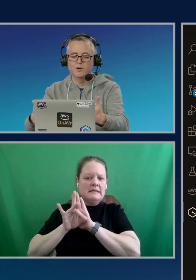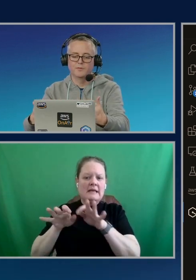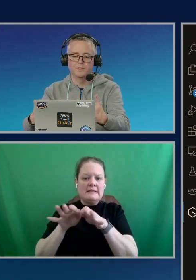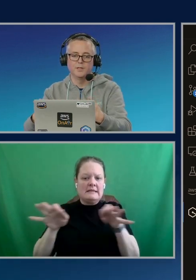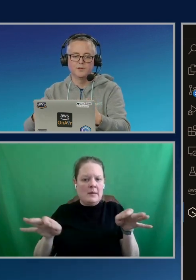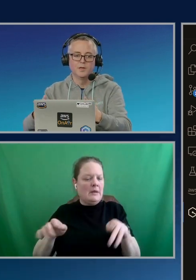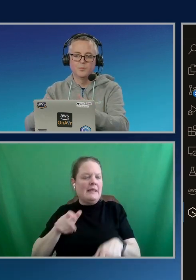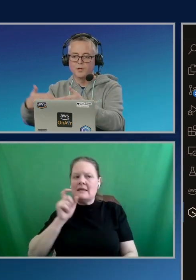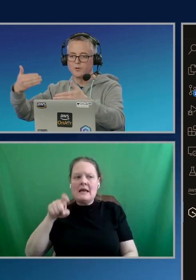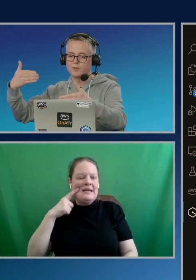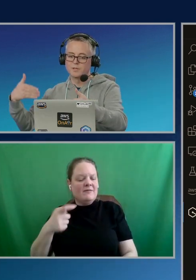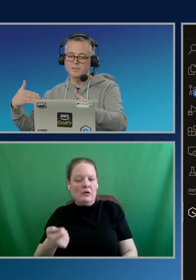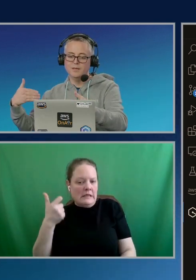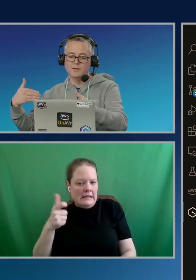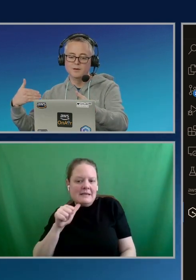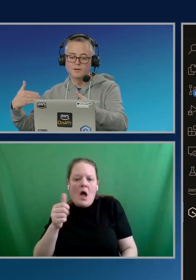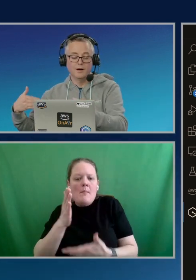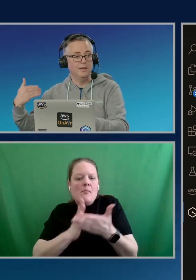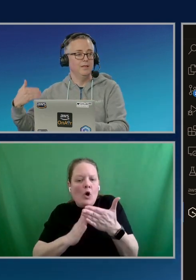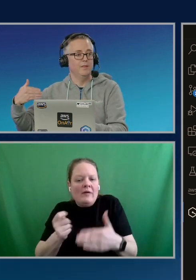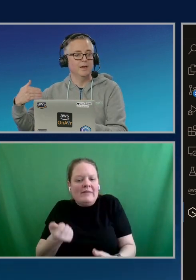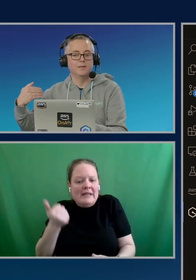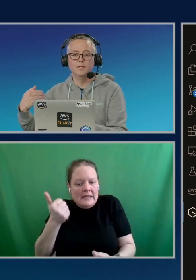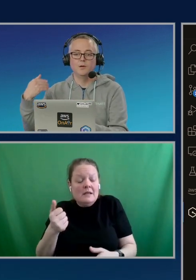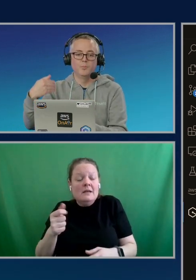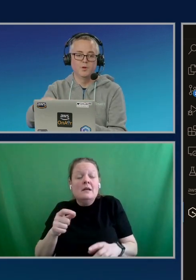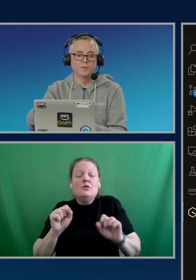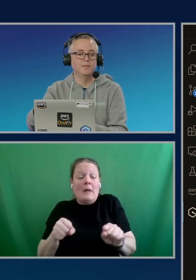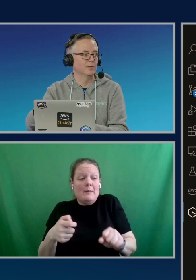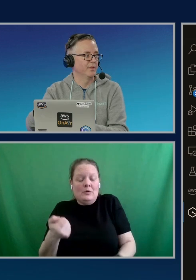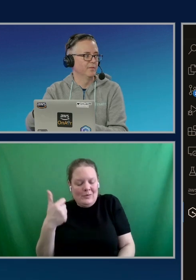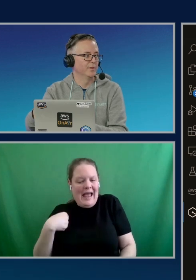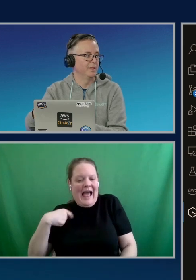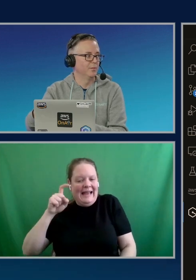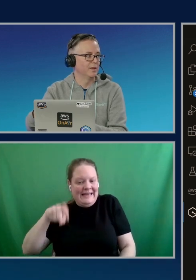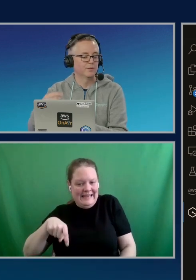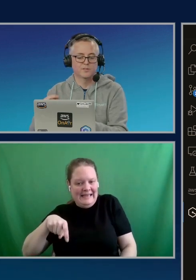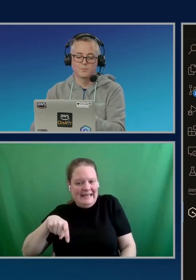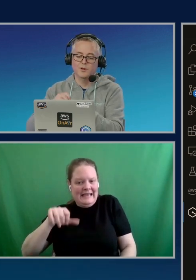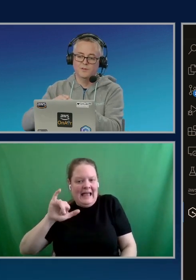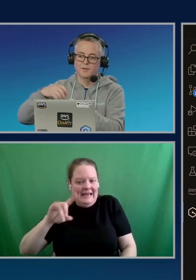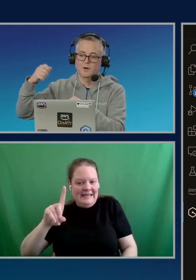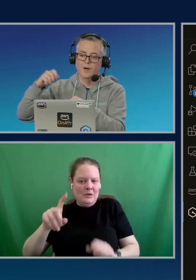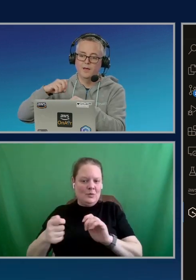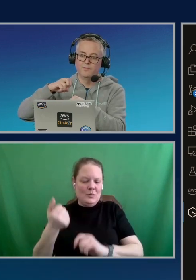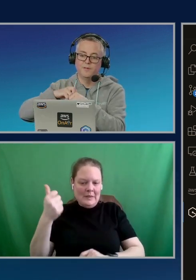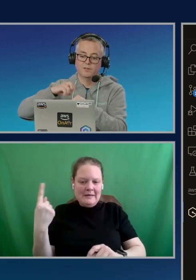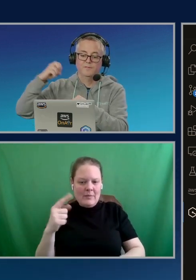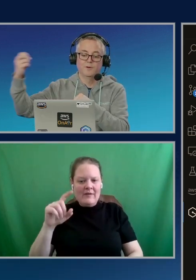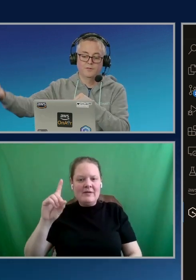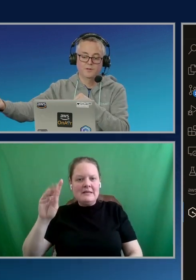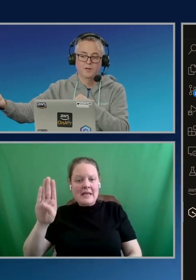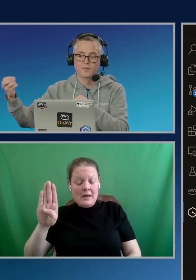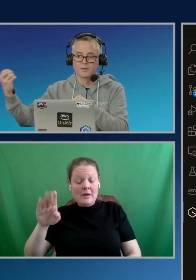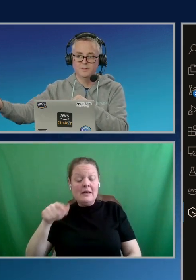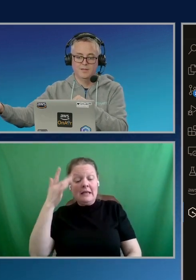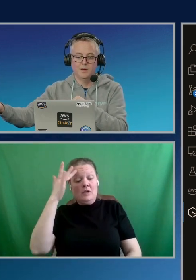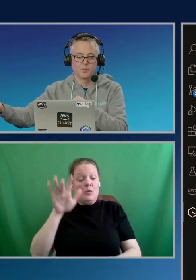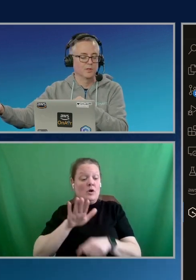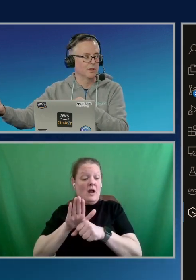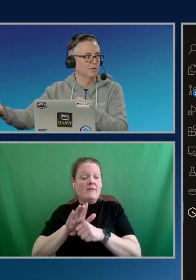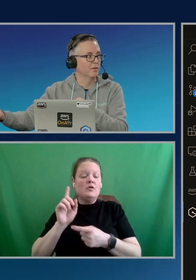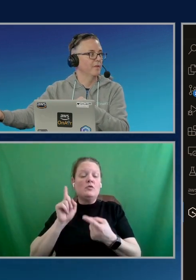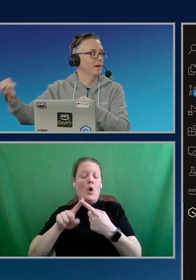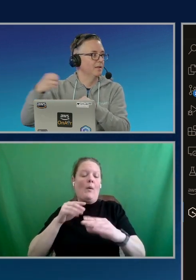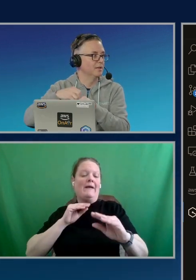right? This isn't part of delete. But in order to delete it, I need the ID to delete something from the database. Right. So, it's smart enough to go and fix first the list